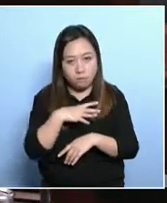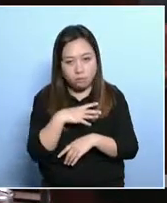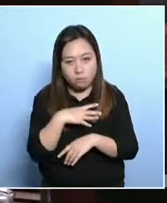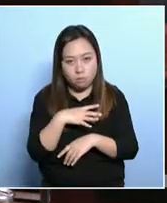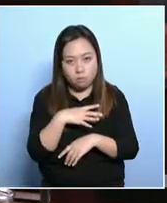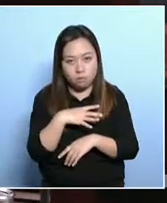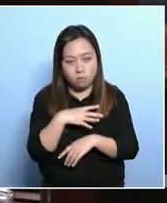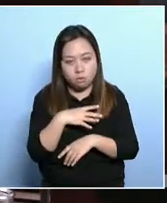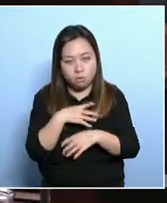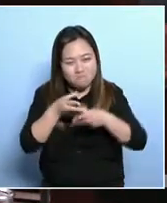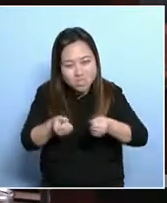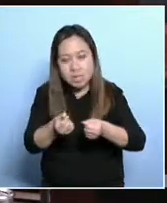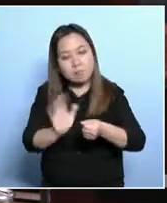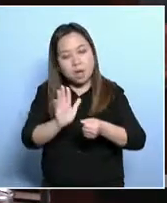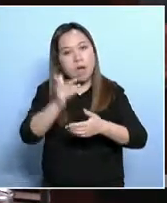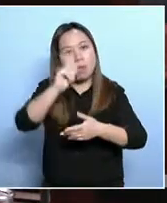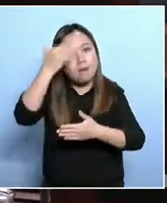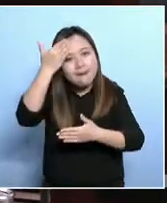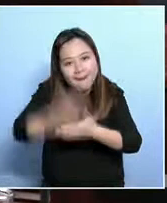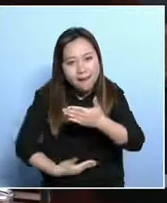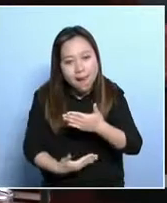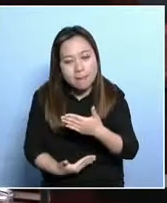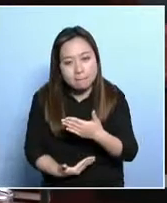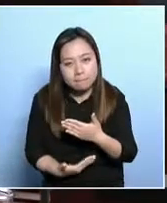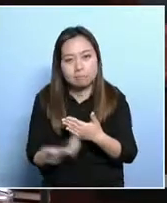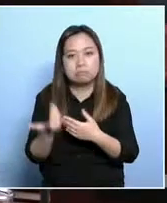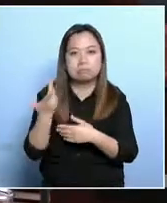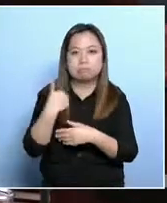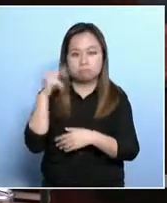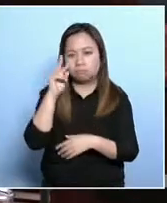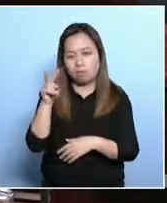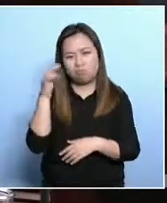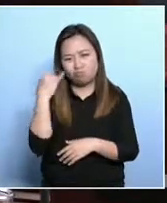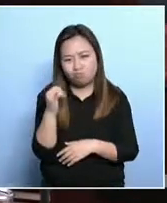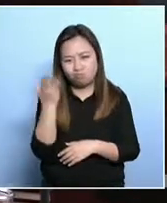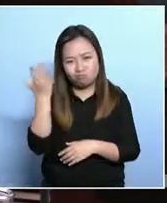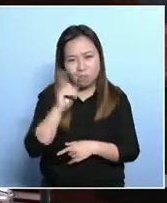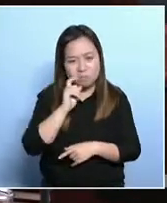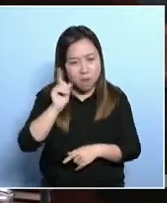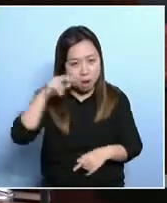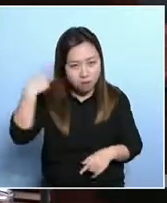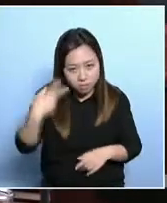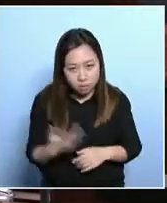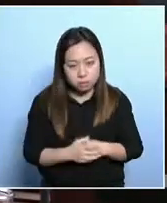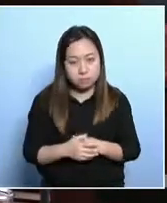proposals, not to mention